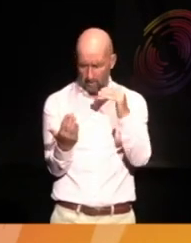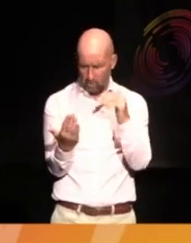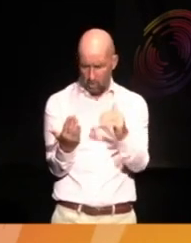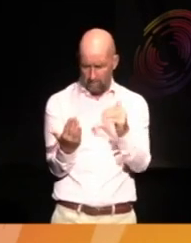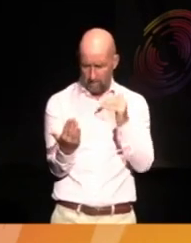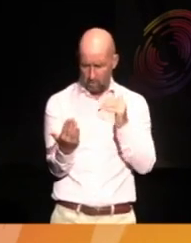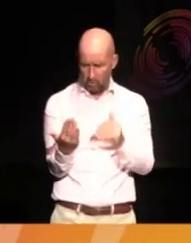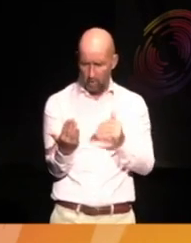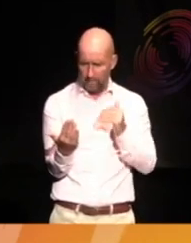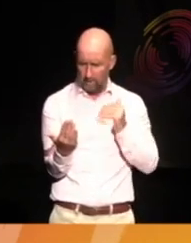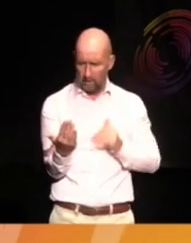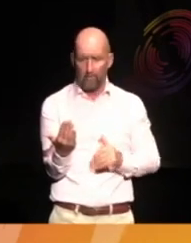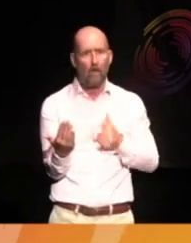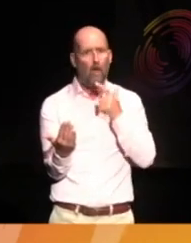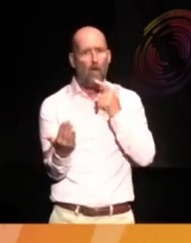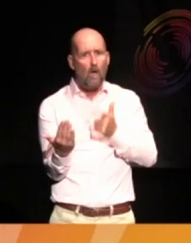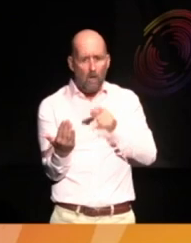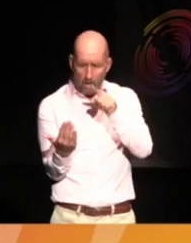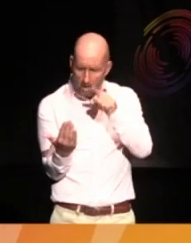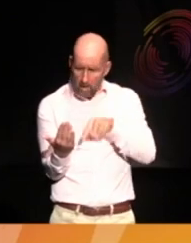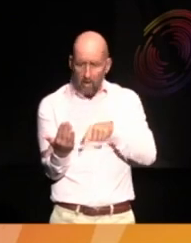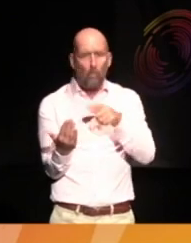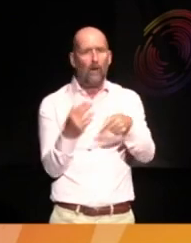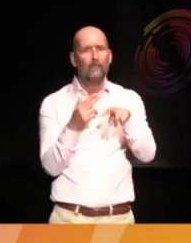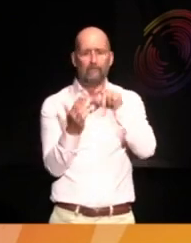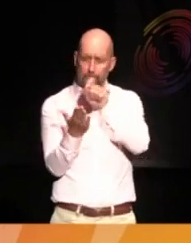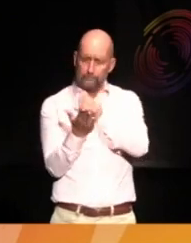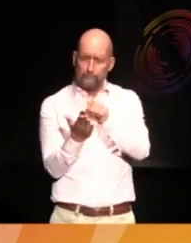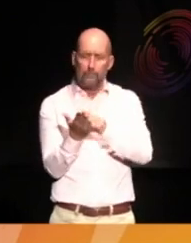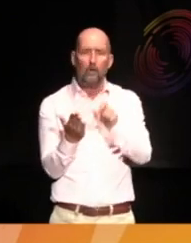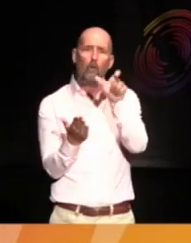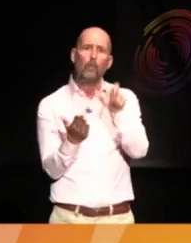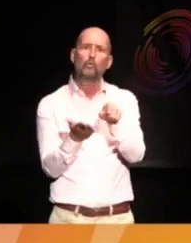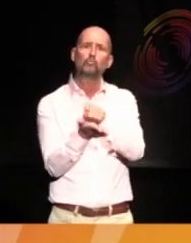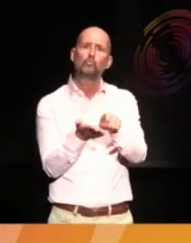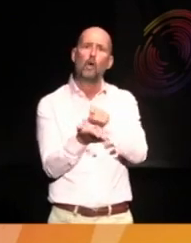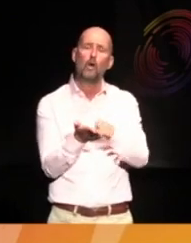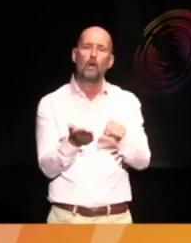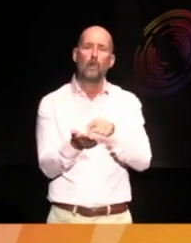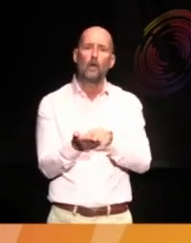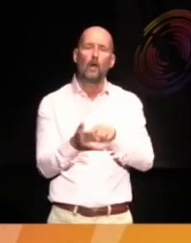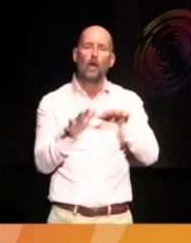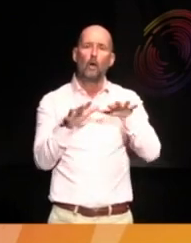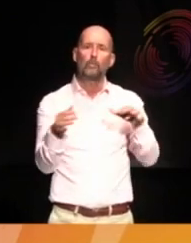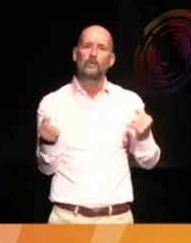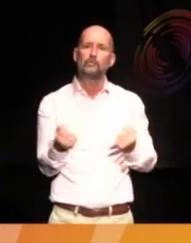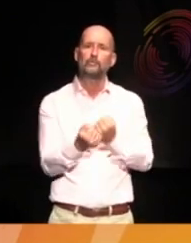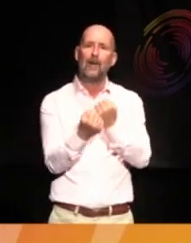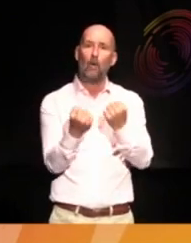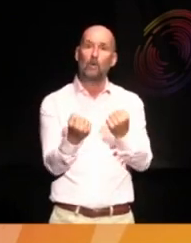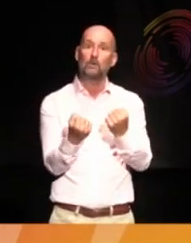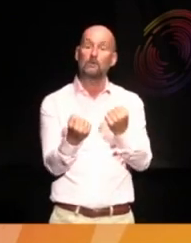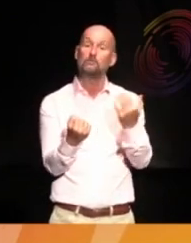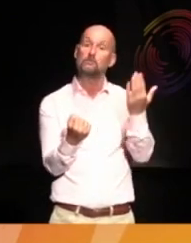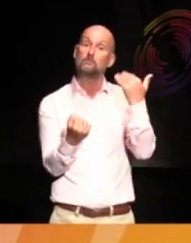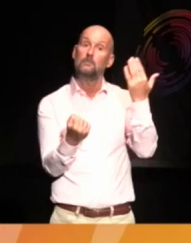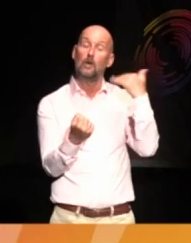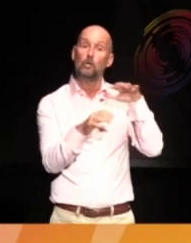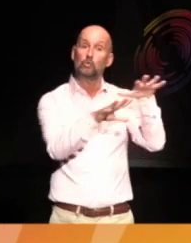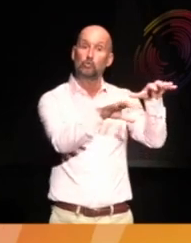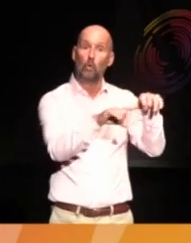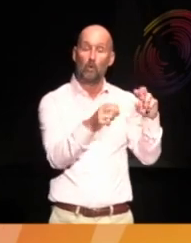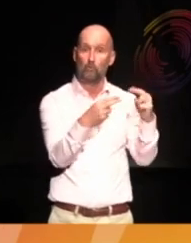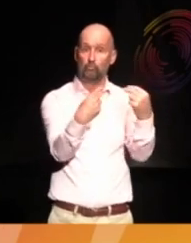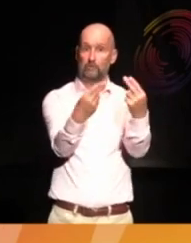It's an incredible thing. But one of the visitors said this, British powers stole it. Return it.